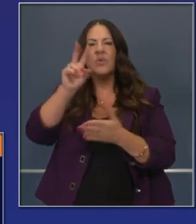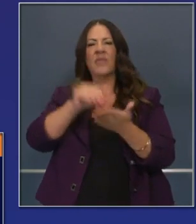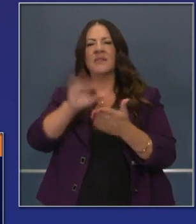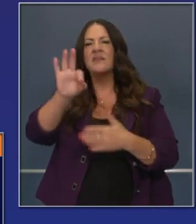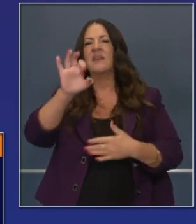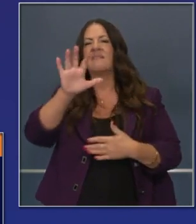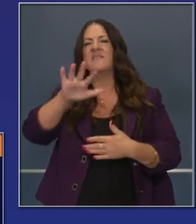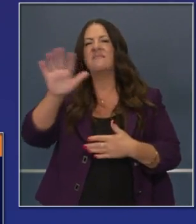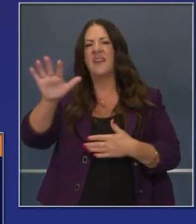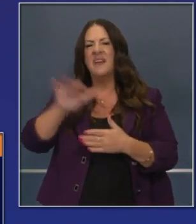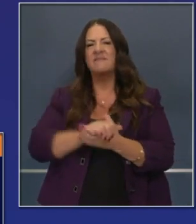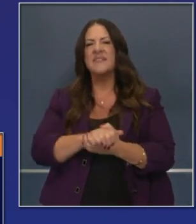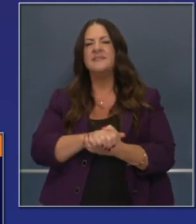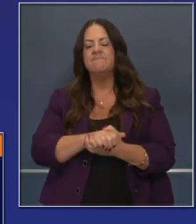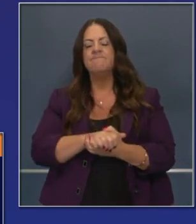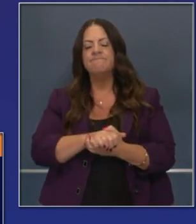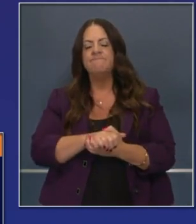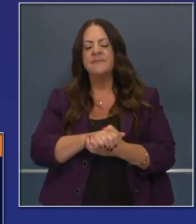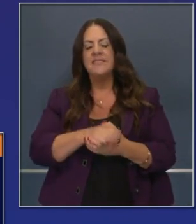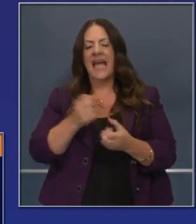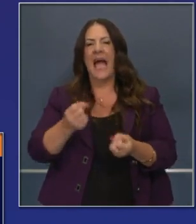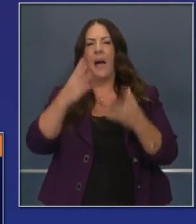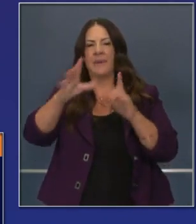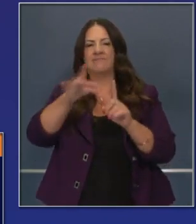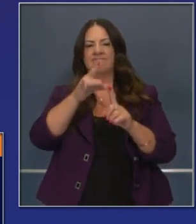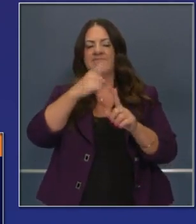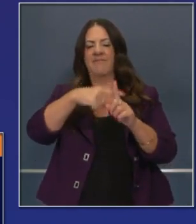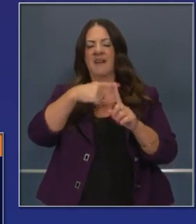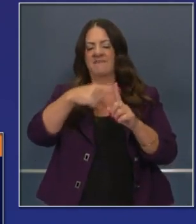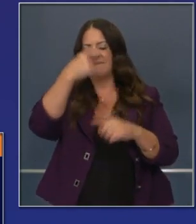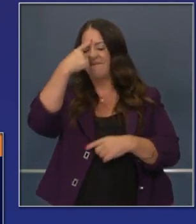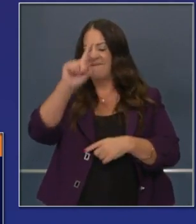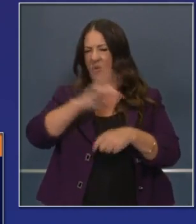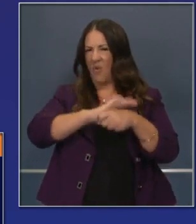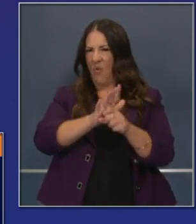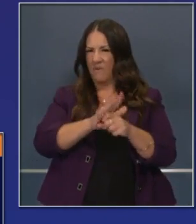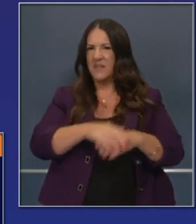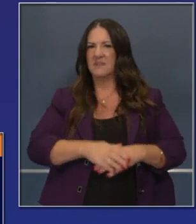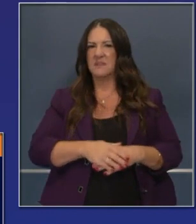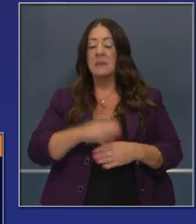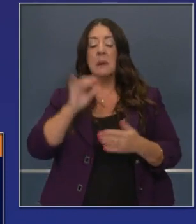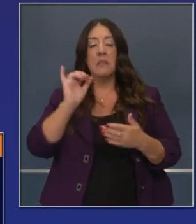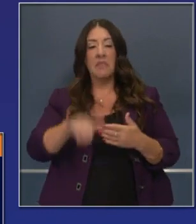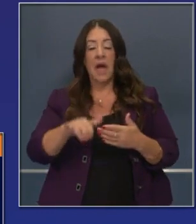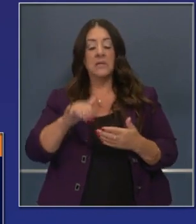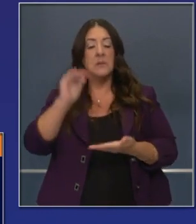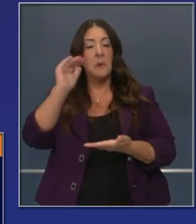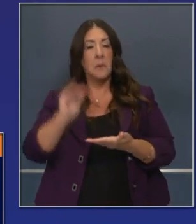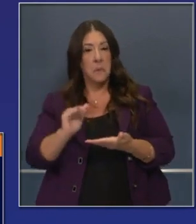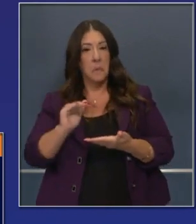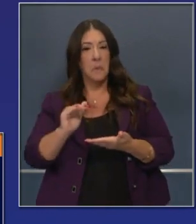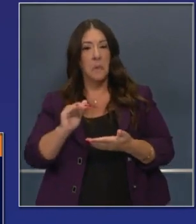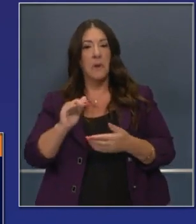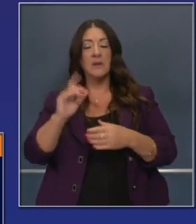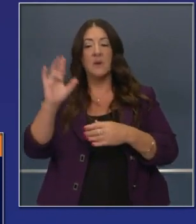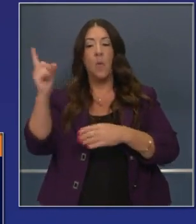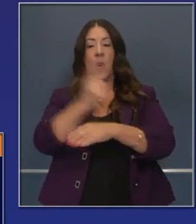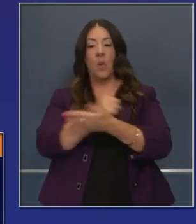as of September 27th, testing positive for COVID-19. That is lower than the seven-day average of 3